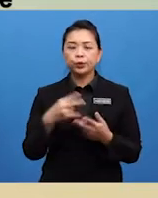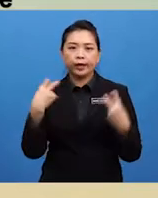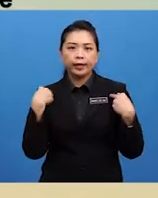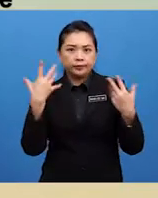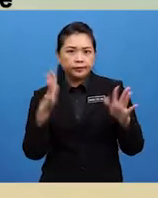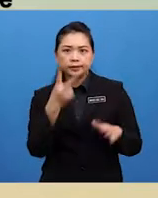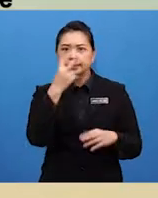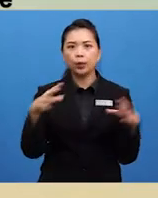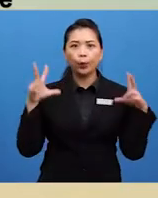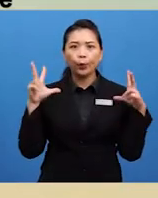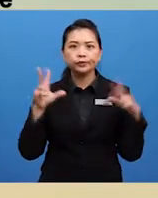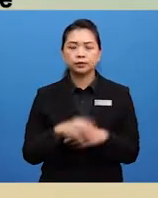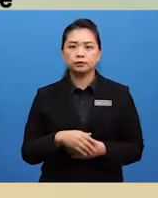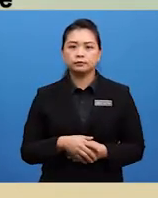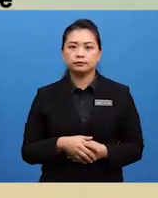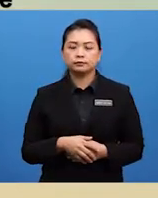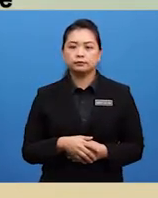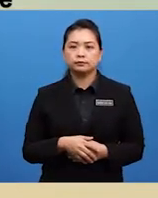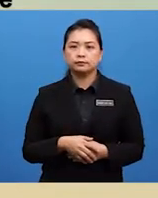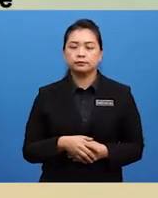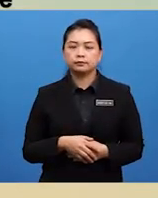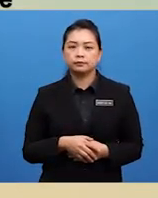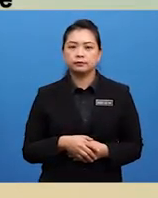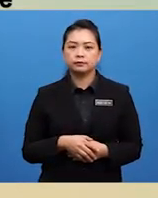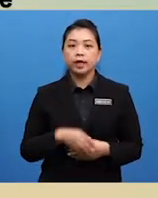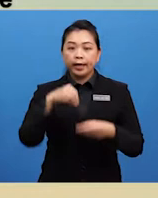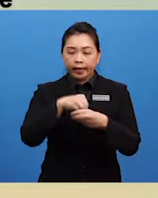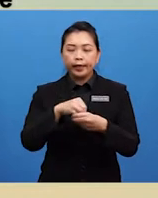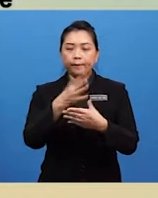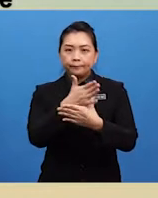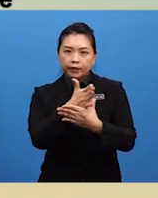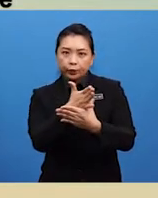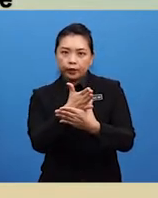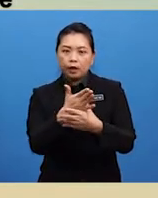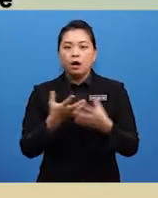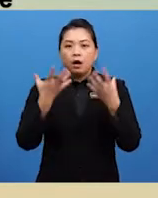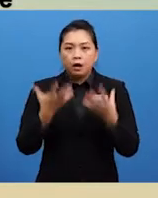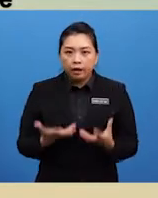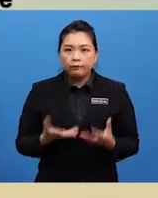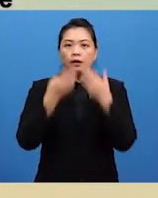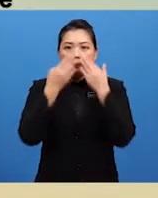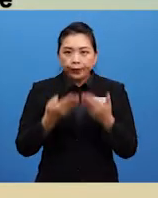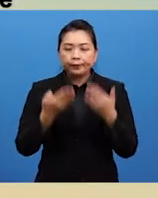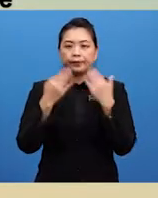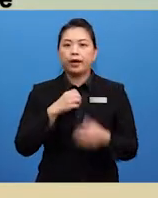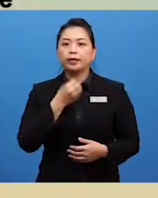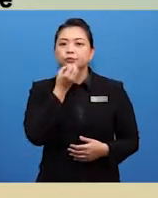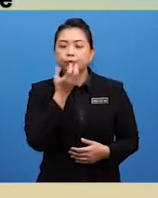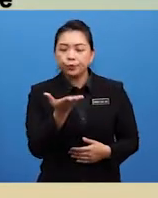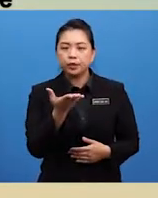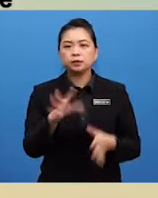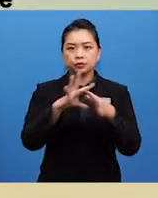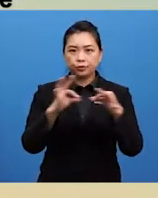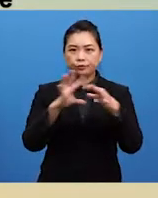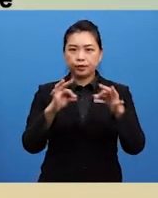seen a ghost! She exclaimed. In between heavy breaths, I told her the